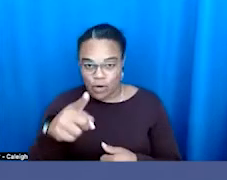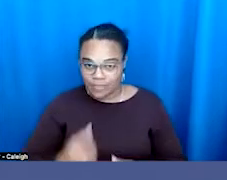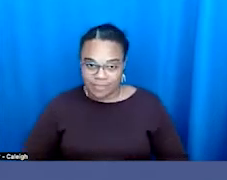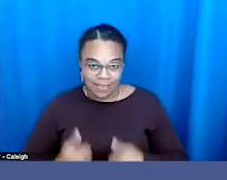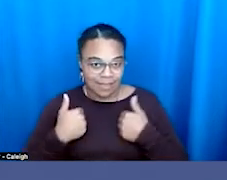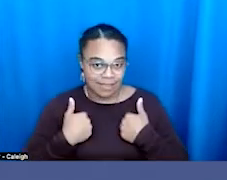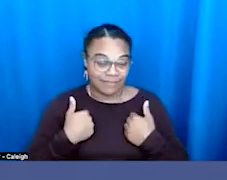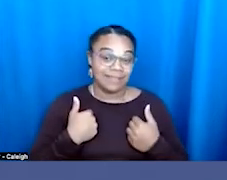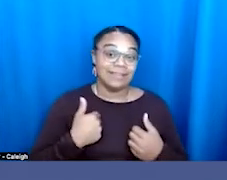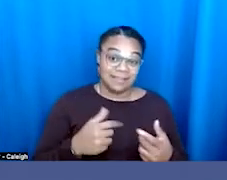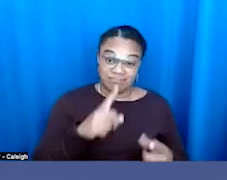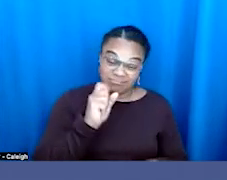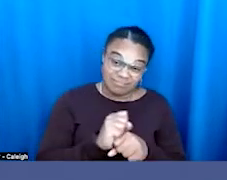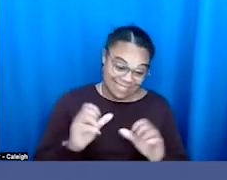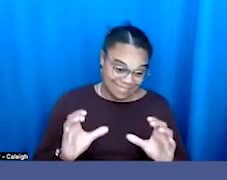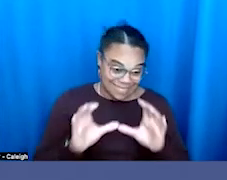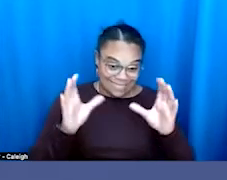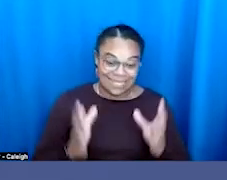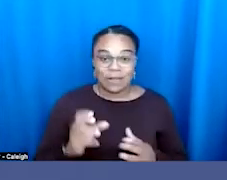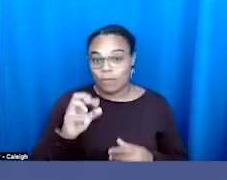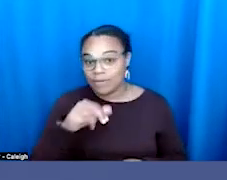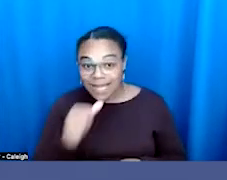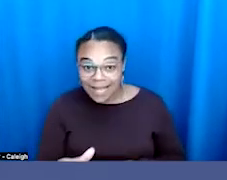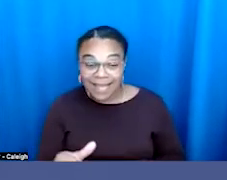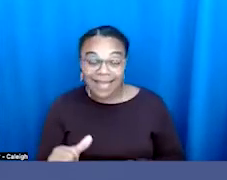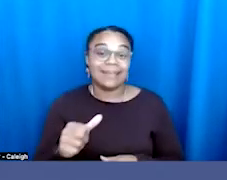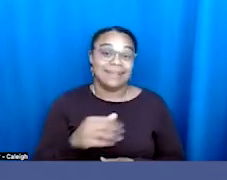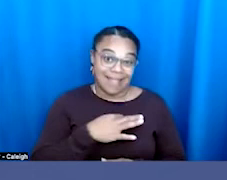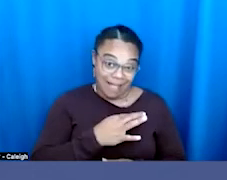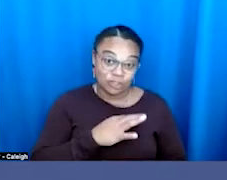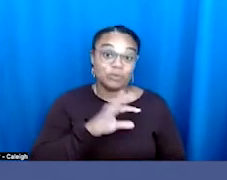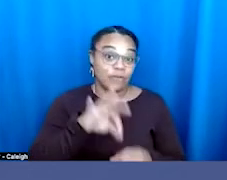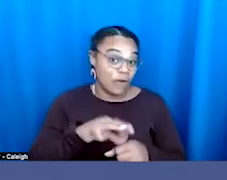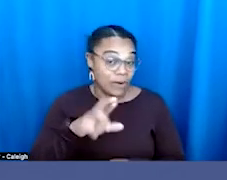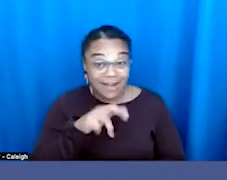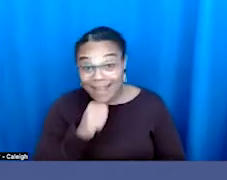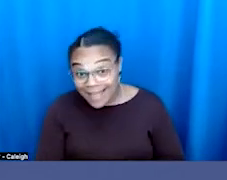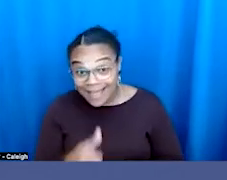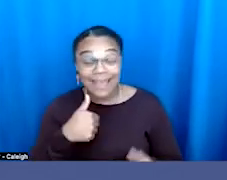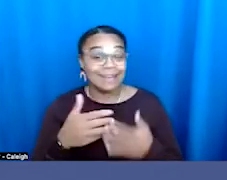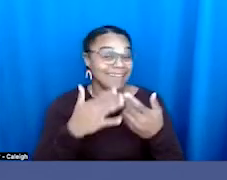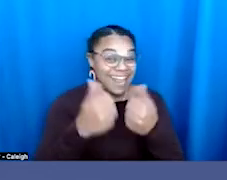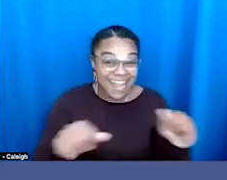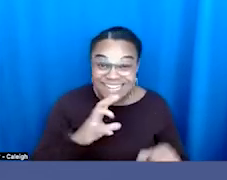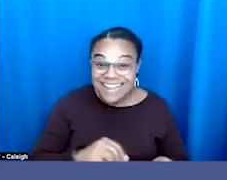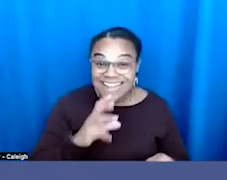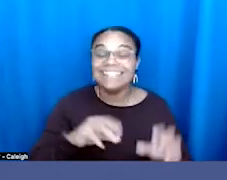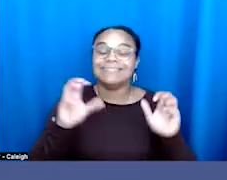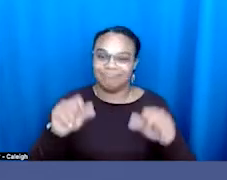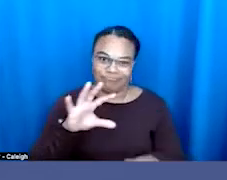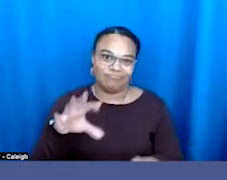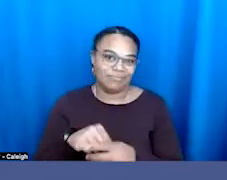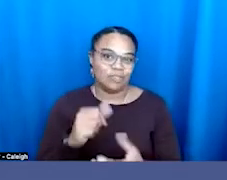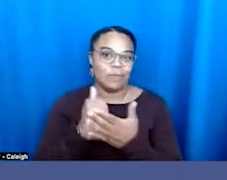citizen or not, eligible to vote or not, any age, anyone can volunteer on getting, make sure trans people fill out the U.S. Trans